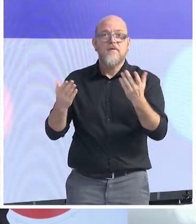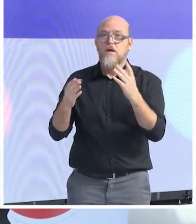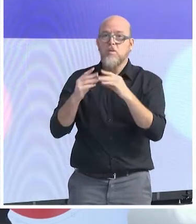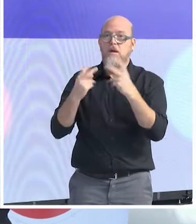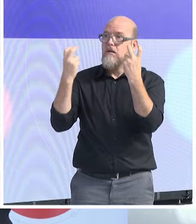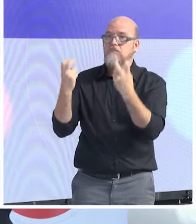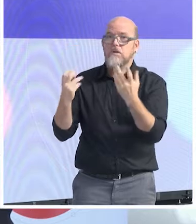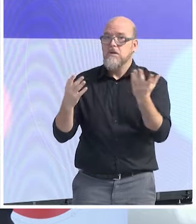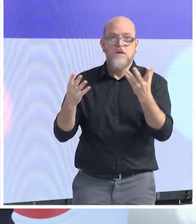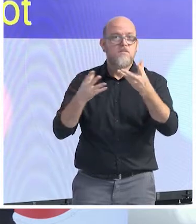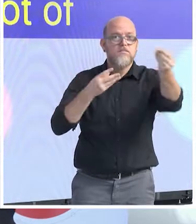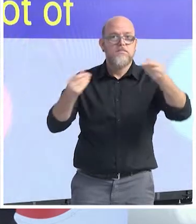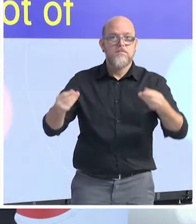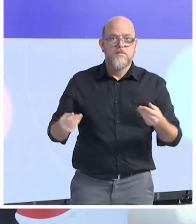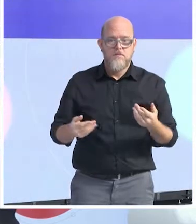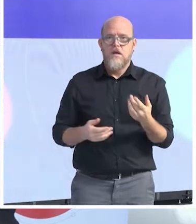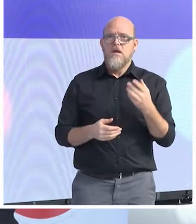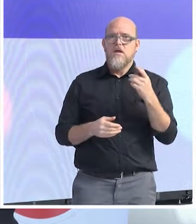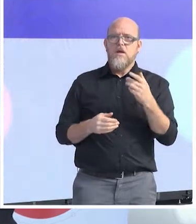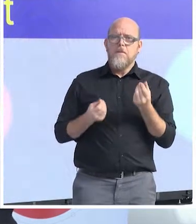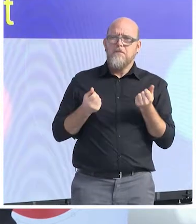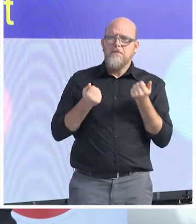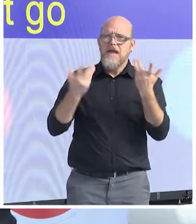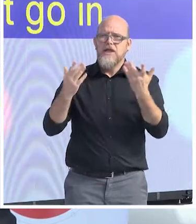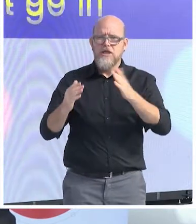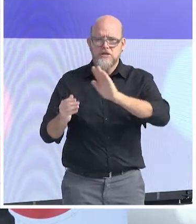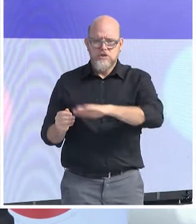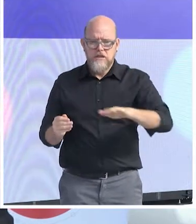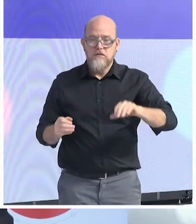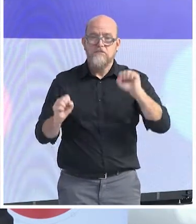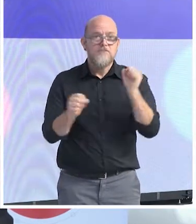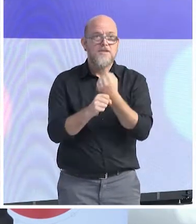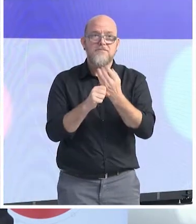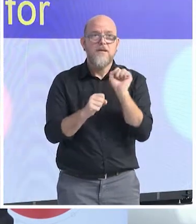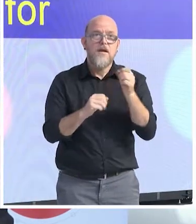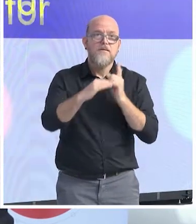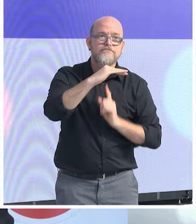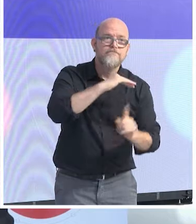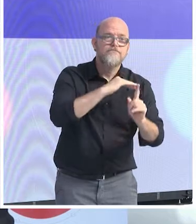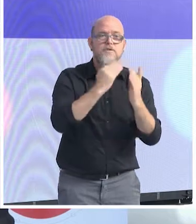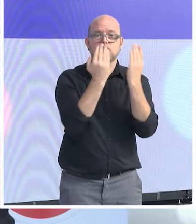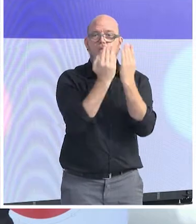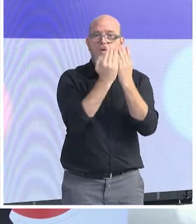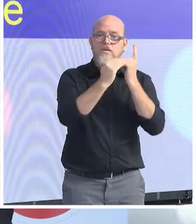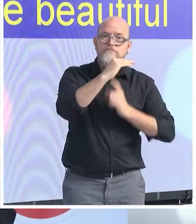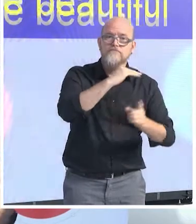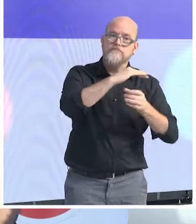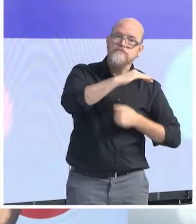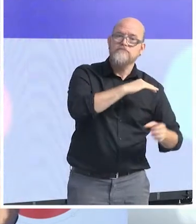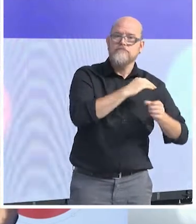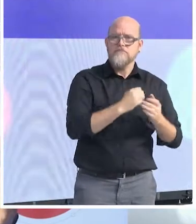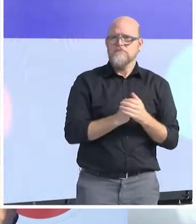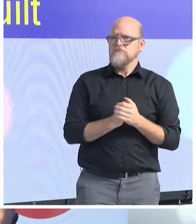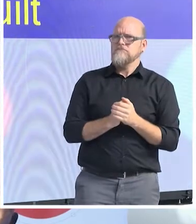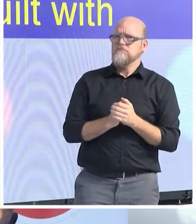school, what is typical for Eastern Europe is quite beautiful playground for kids built with European money, but there is nobody to